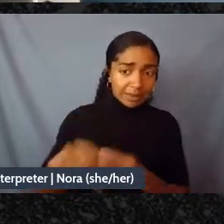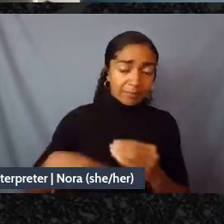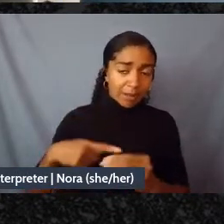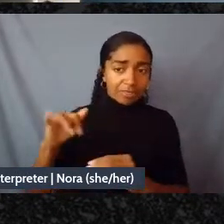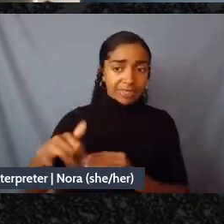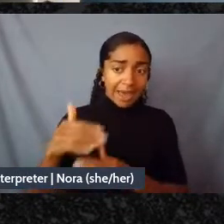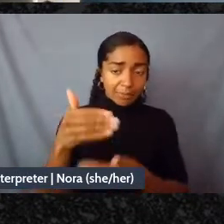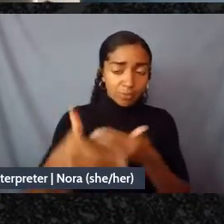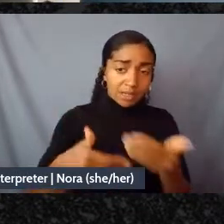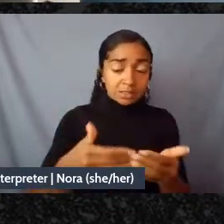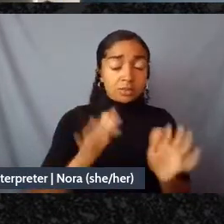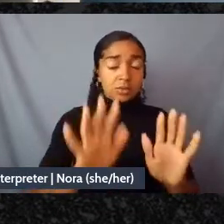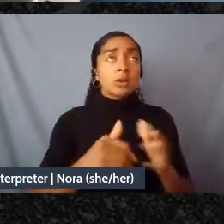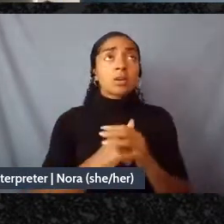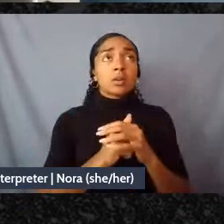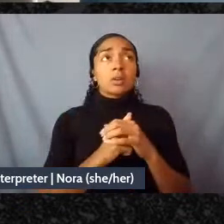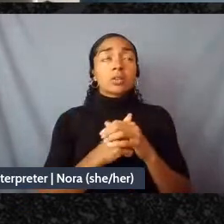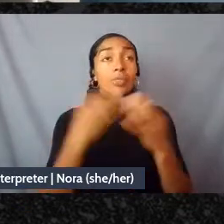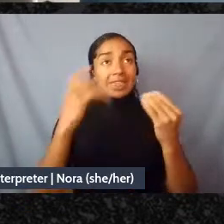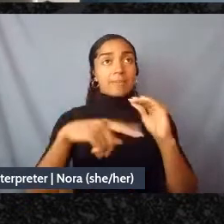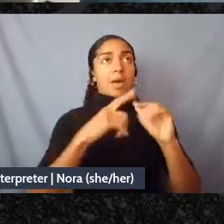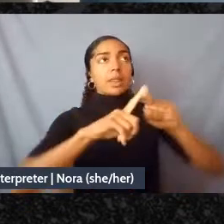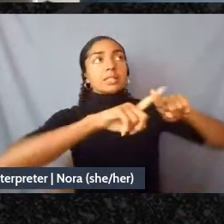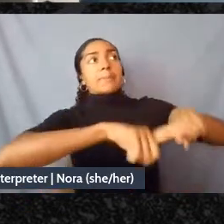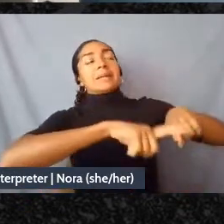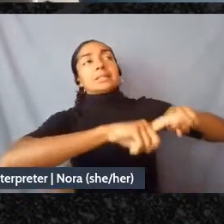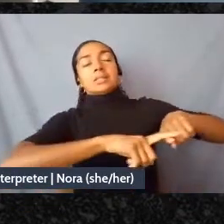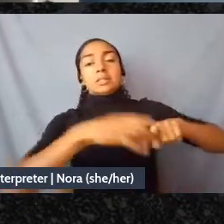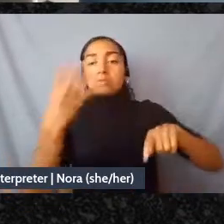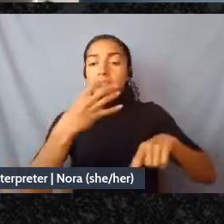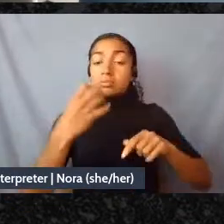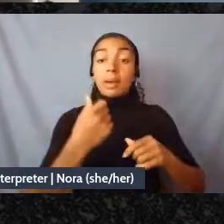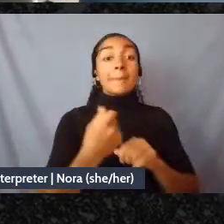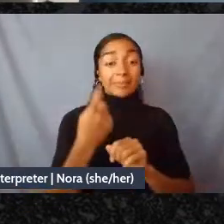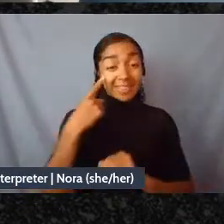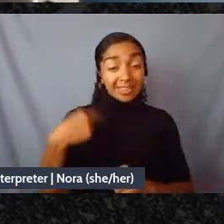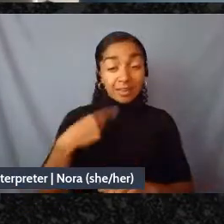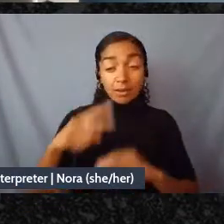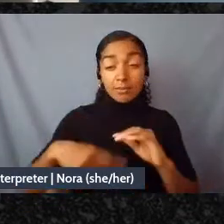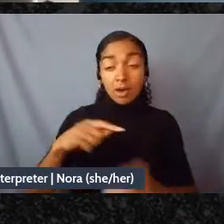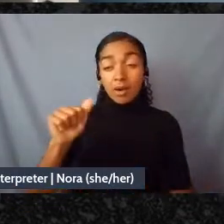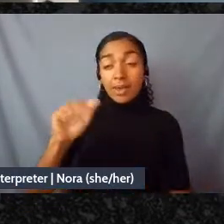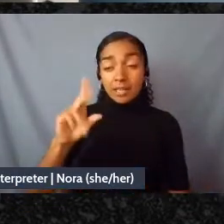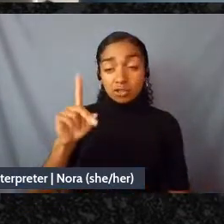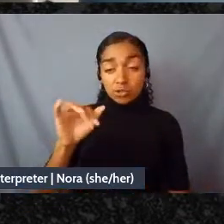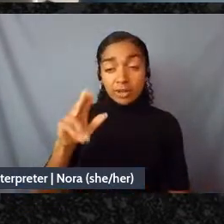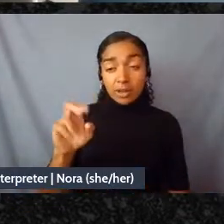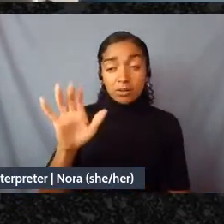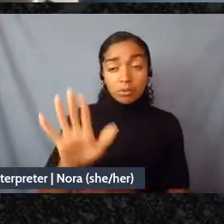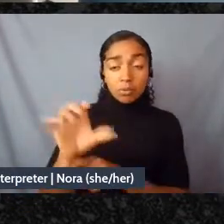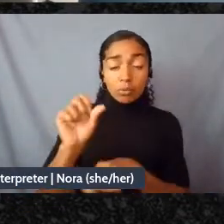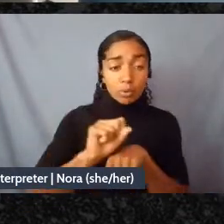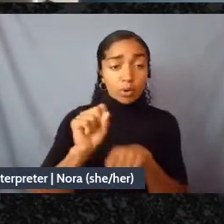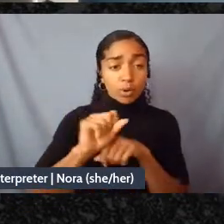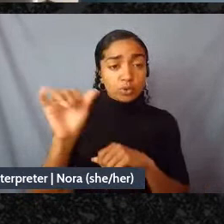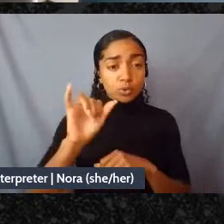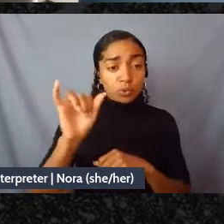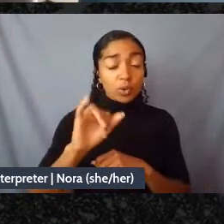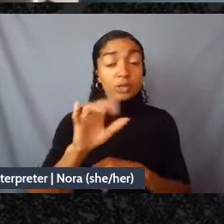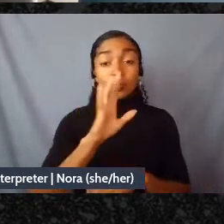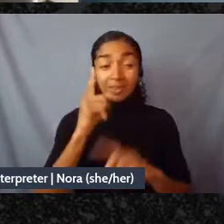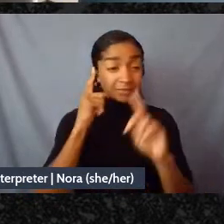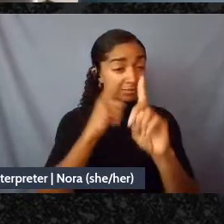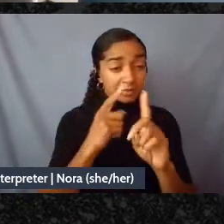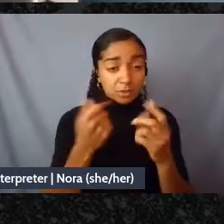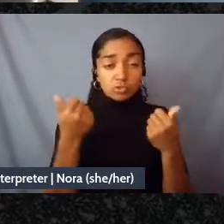just thinking a lot about that dependency and that also makes me think about Adrian's work which is so much about trying to change